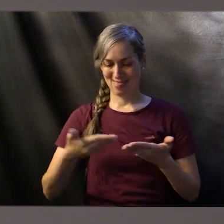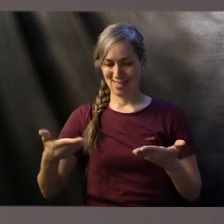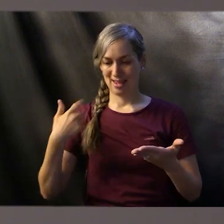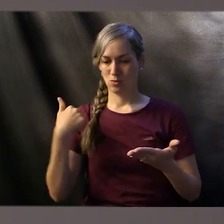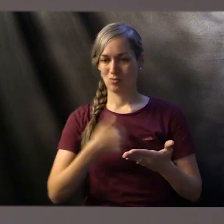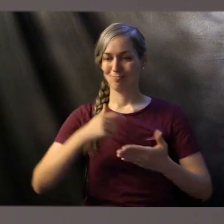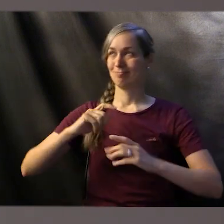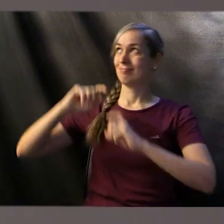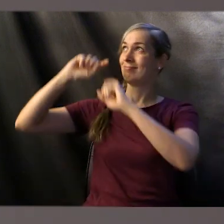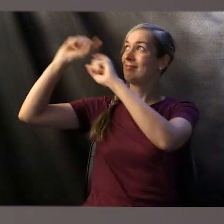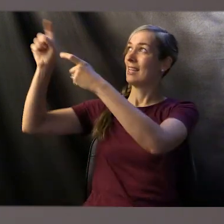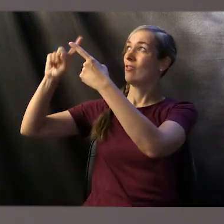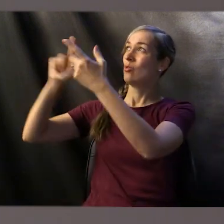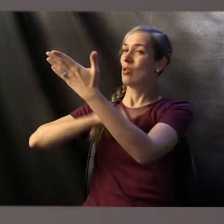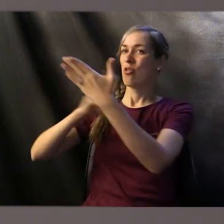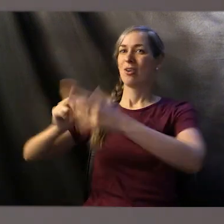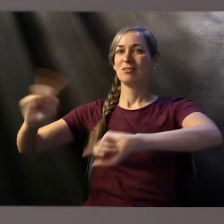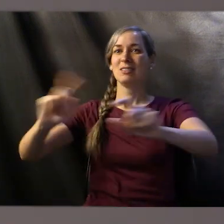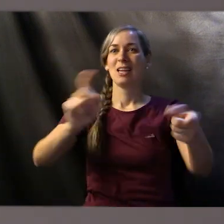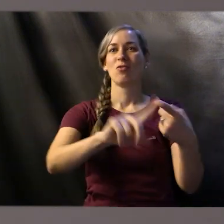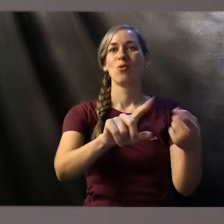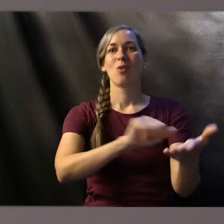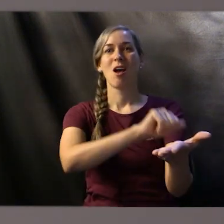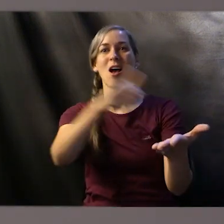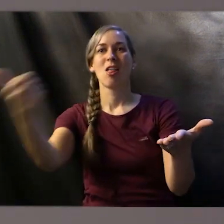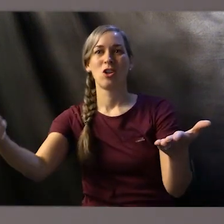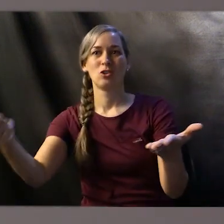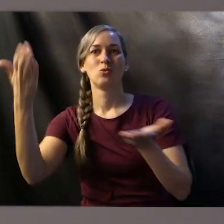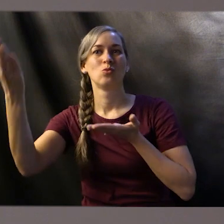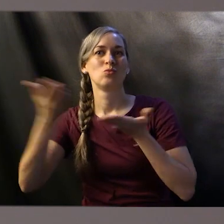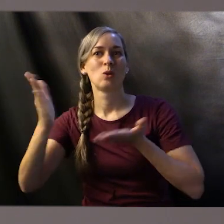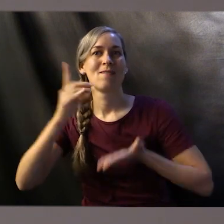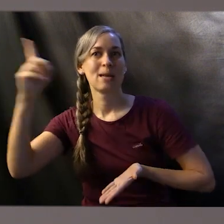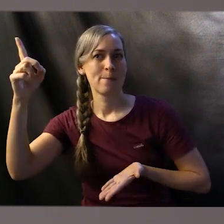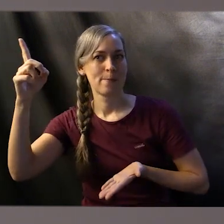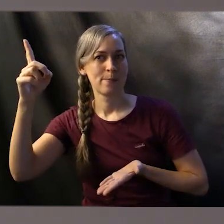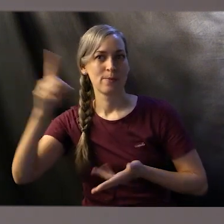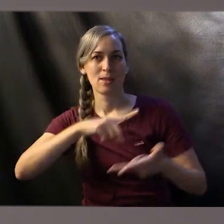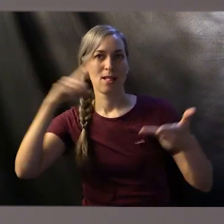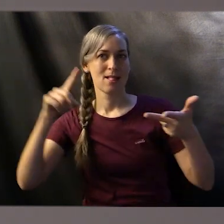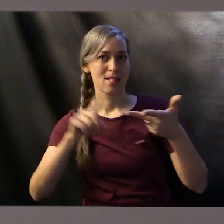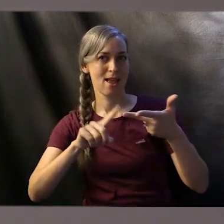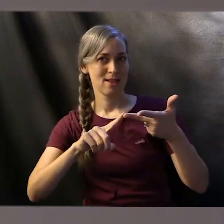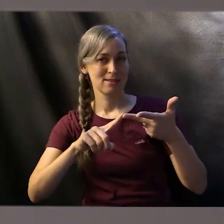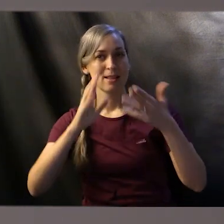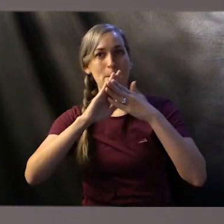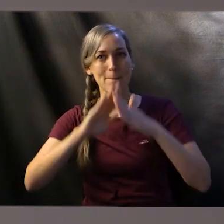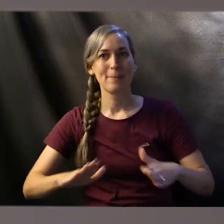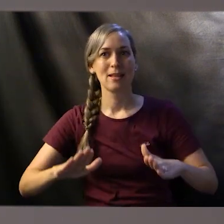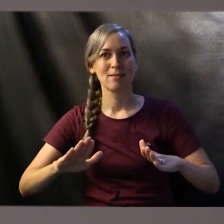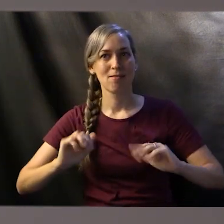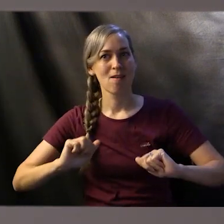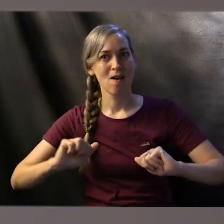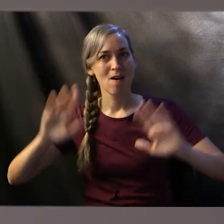the service of the Lord. And finally, there's the peace offering, the offering of gratitude for fellowship with